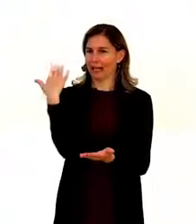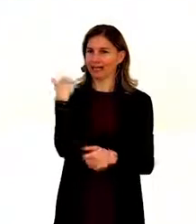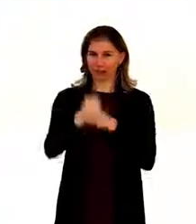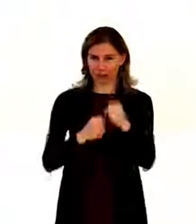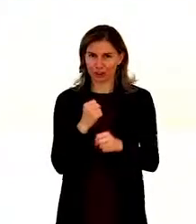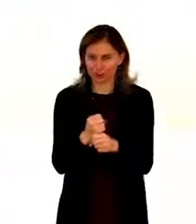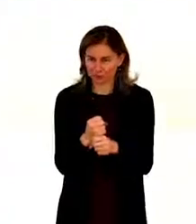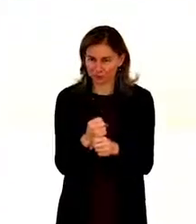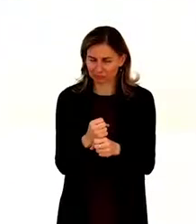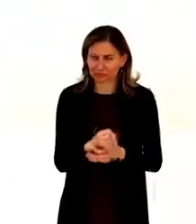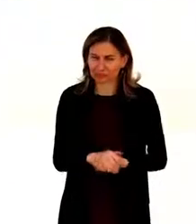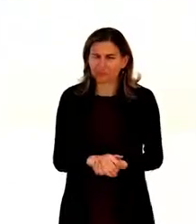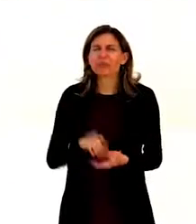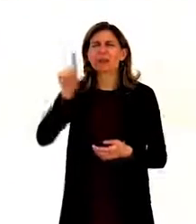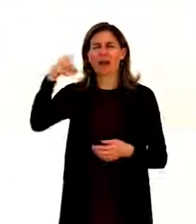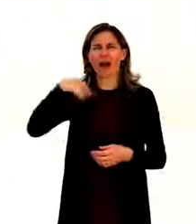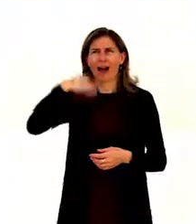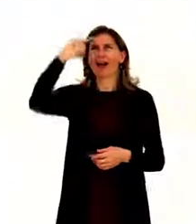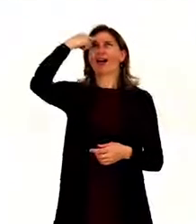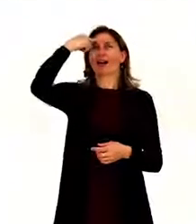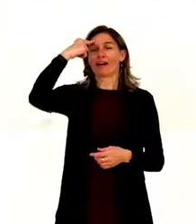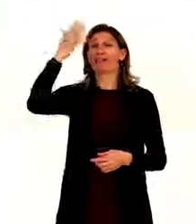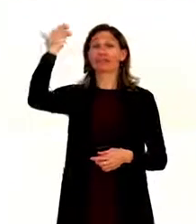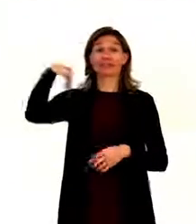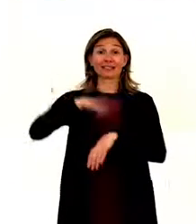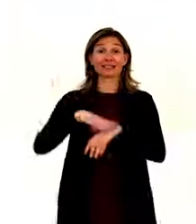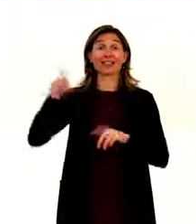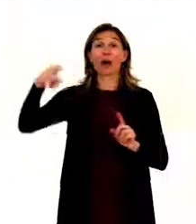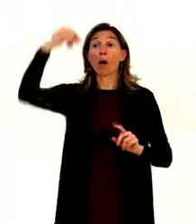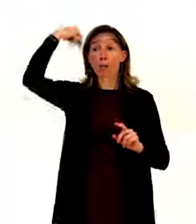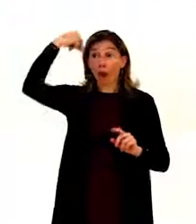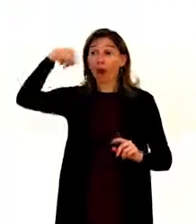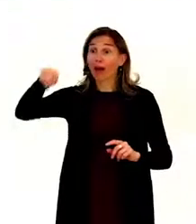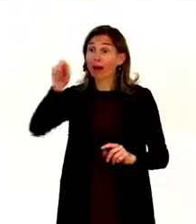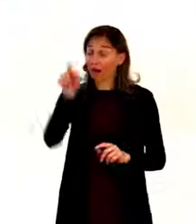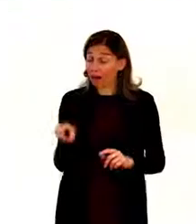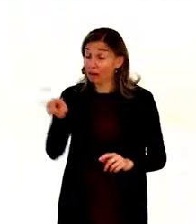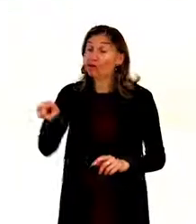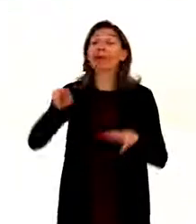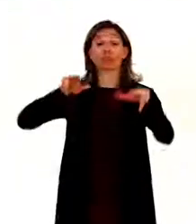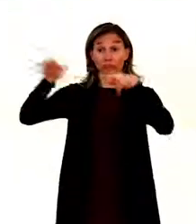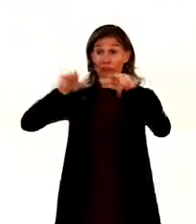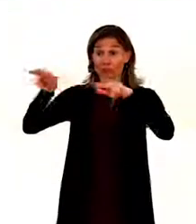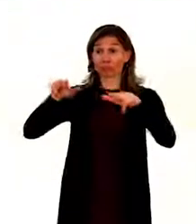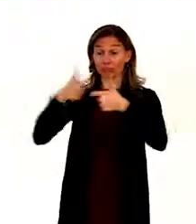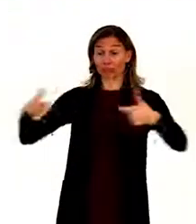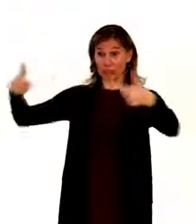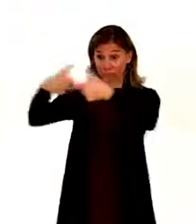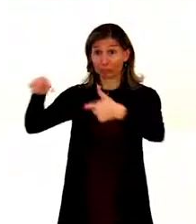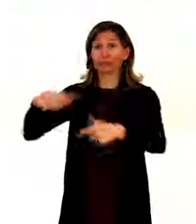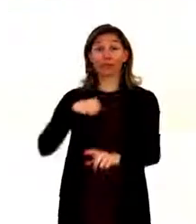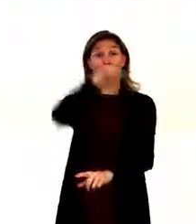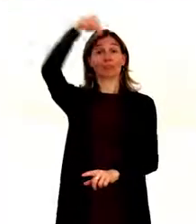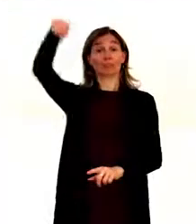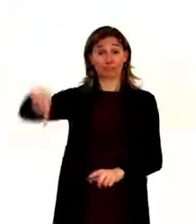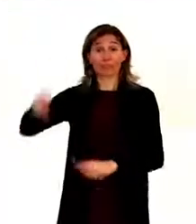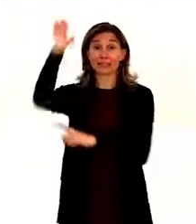So, I remember a seminar in Bulgaria, the office of Ombudsperson of that country organized it, and I had the privilege to speak there